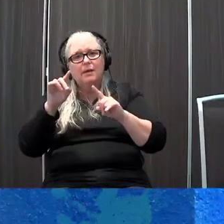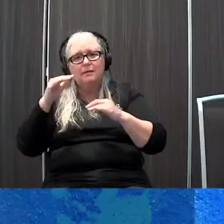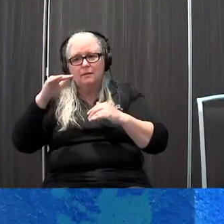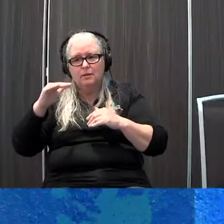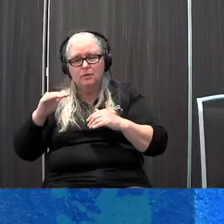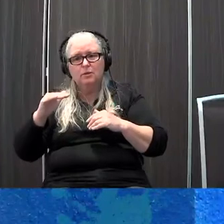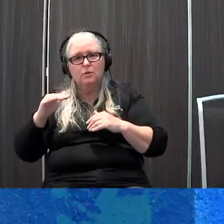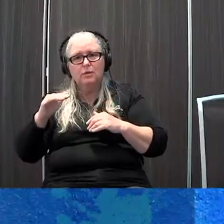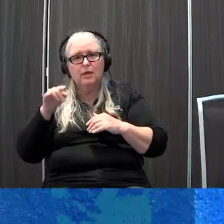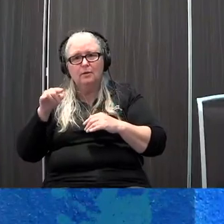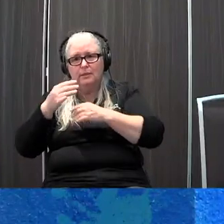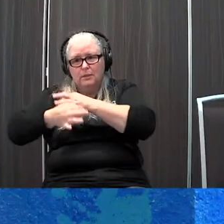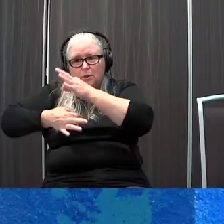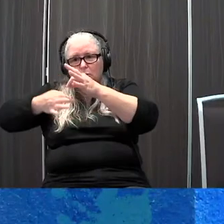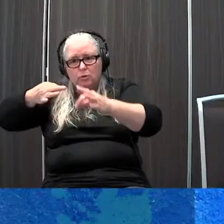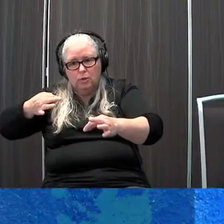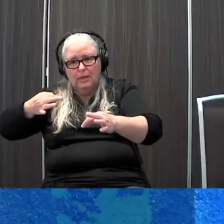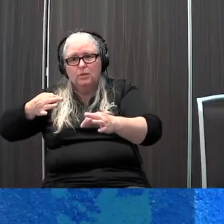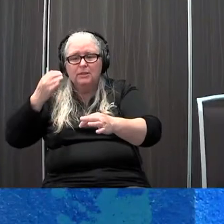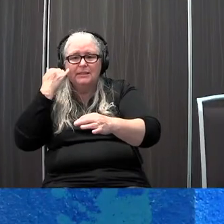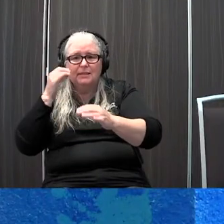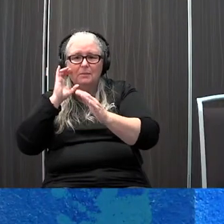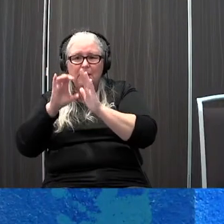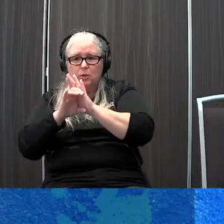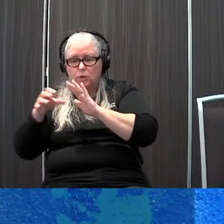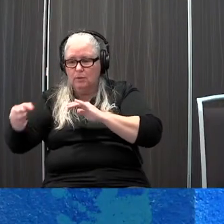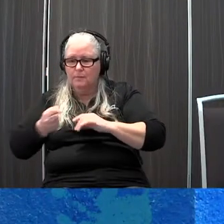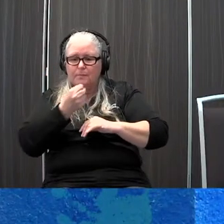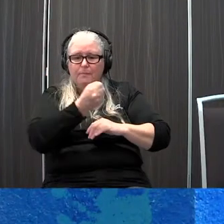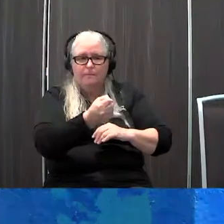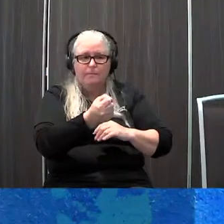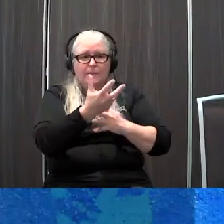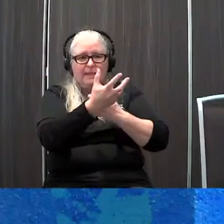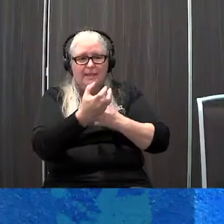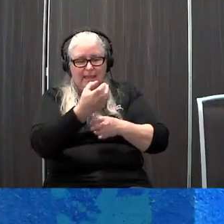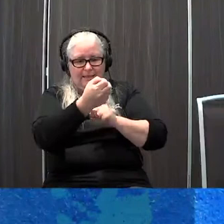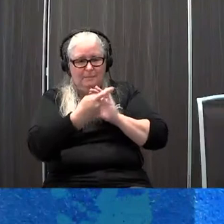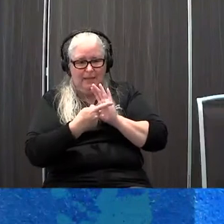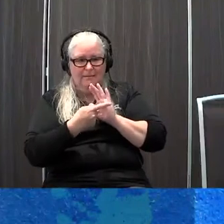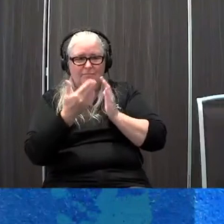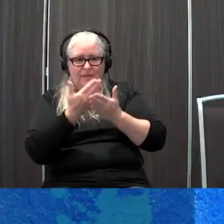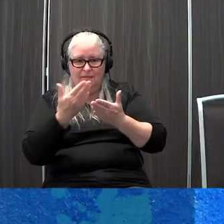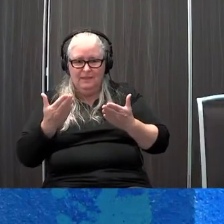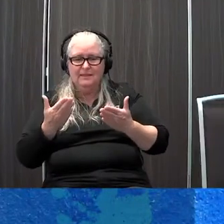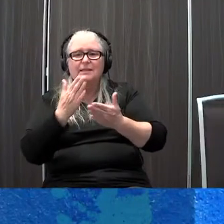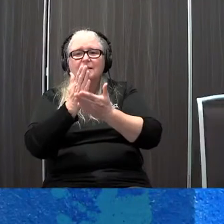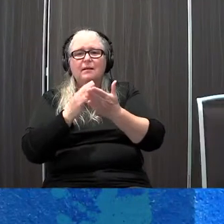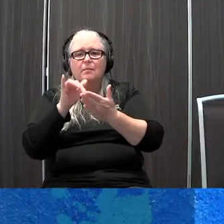the picture to receive an item and some of these systems are modified